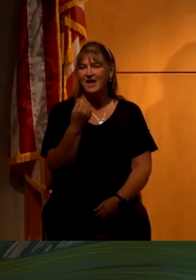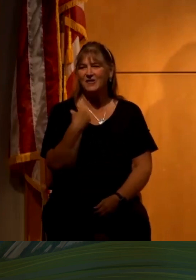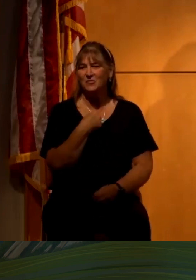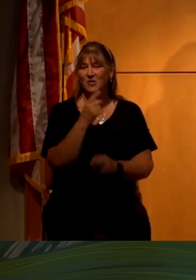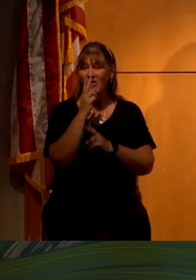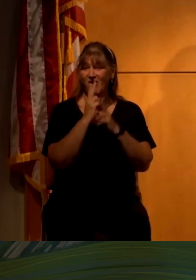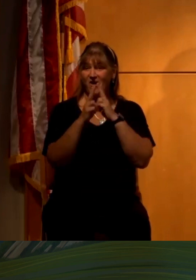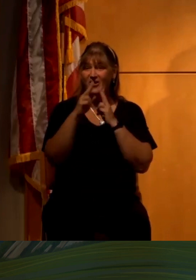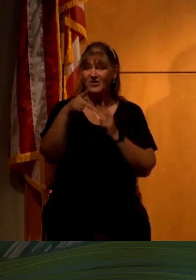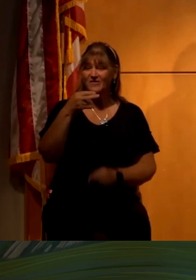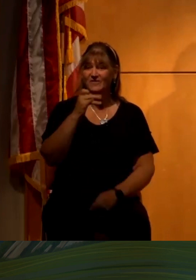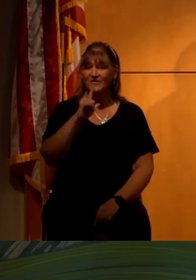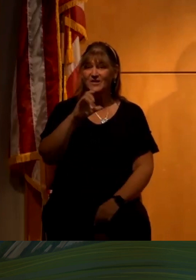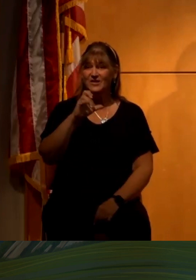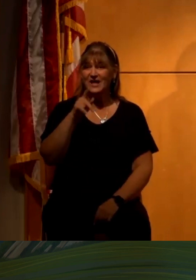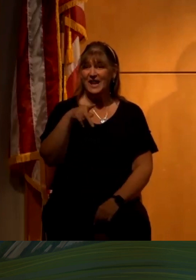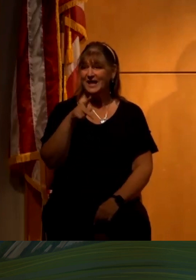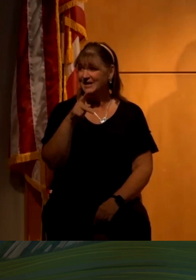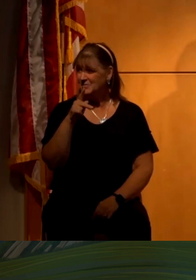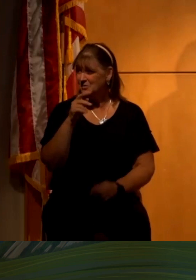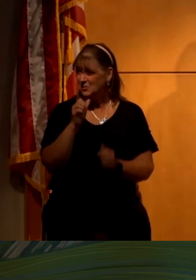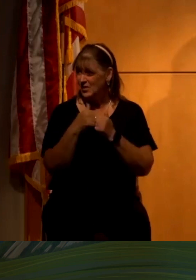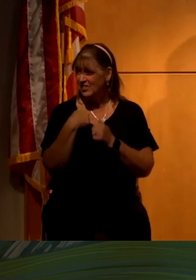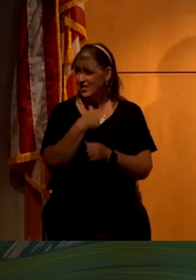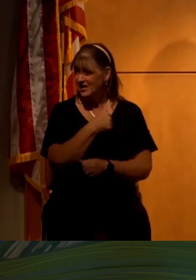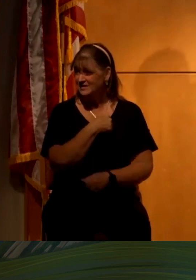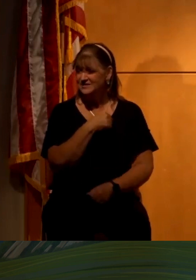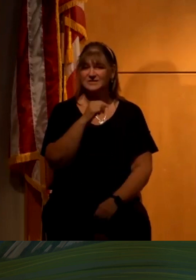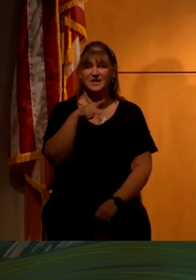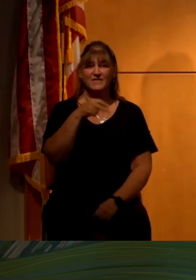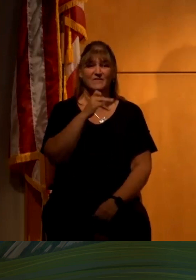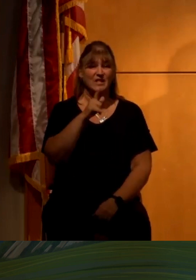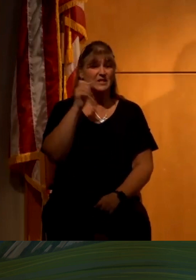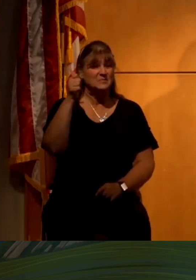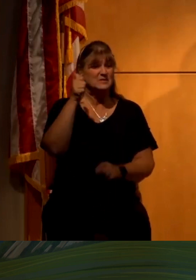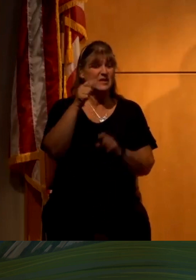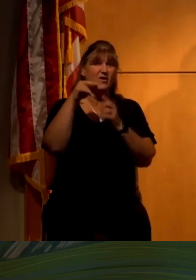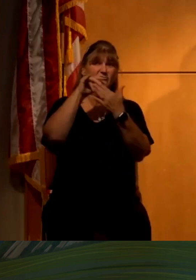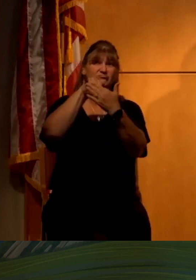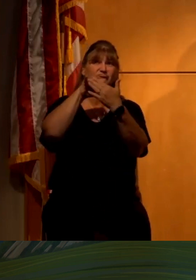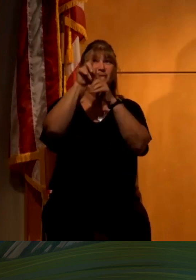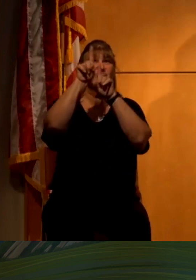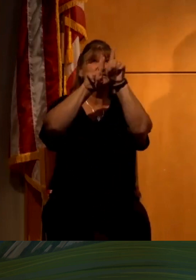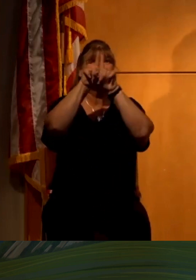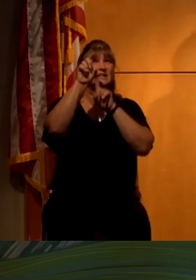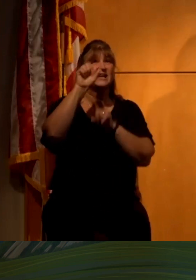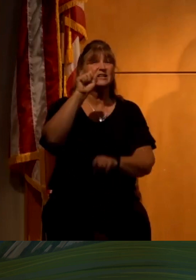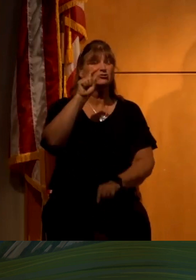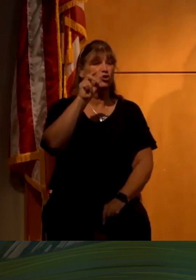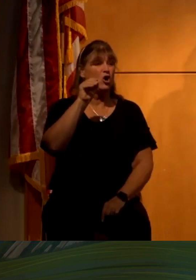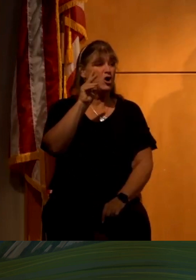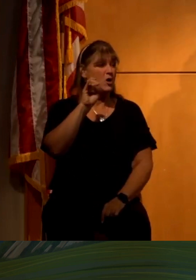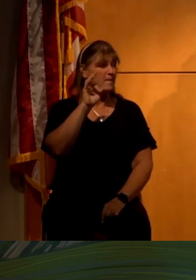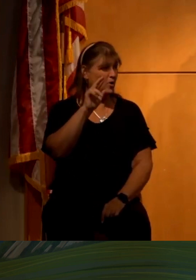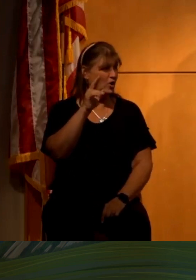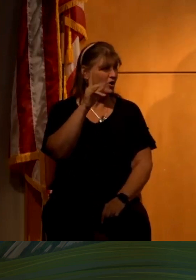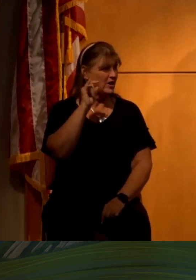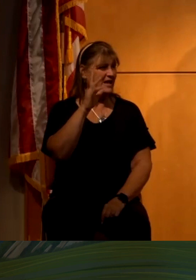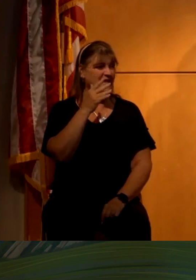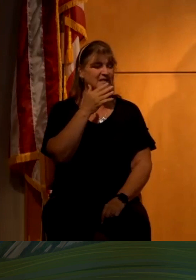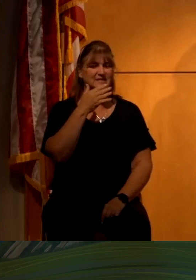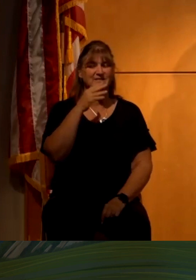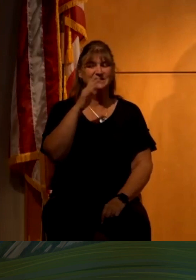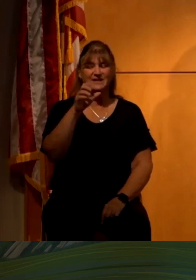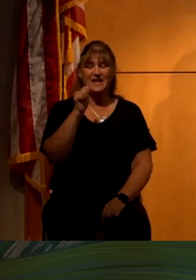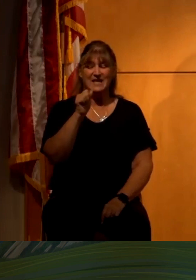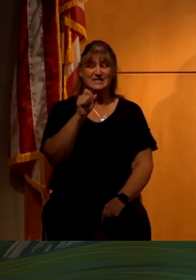honored to have Phil Plait here with us. And Phil's an astronomer. He has the moniker, the bad astronomer.